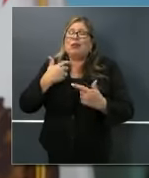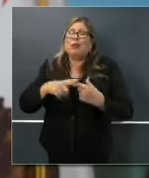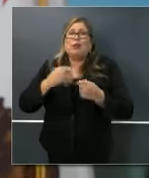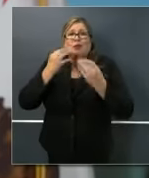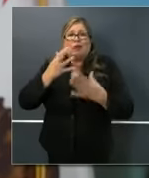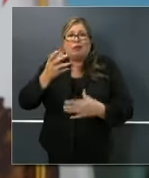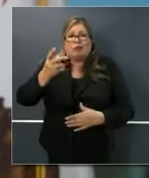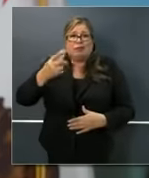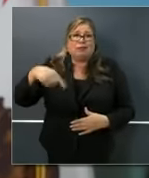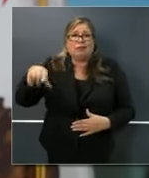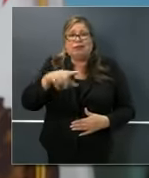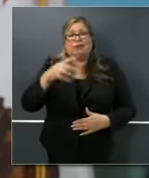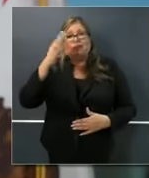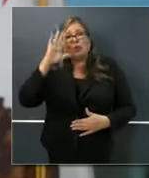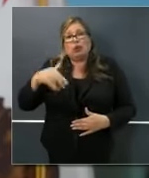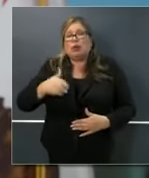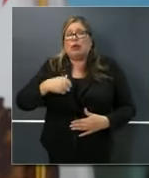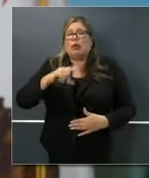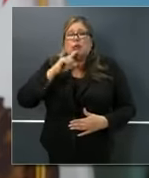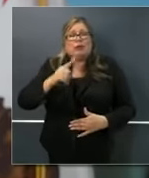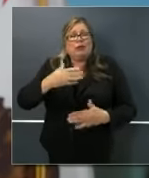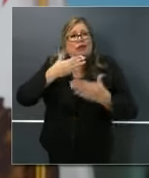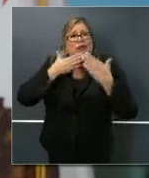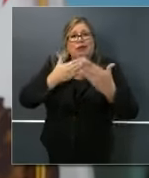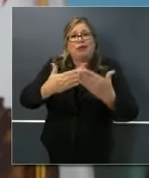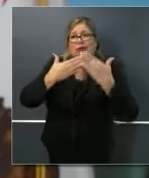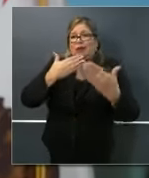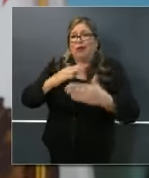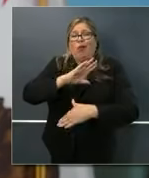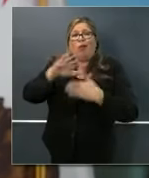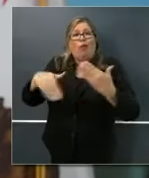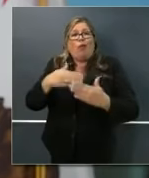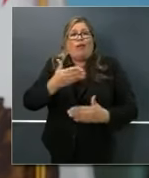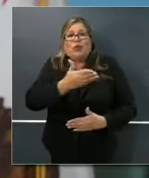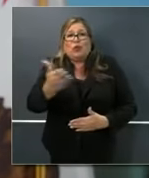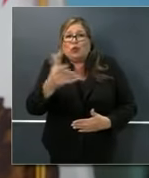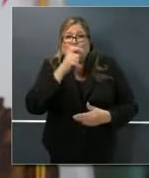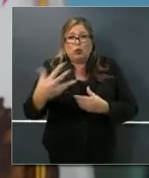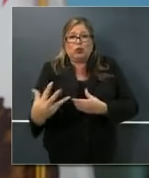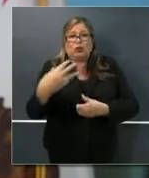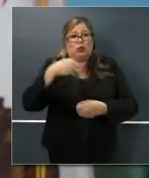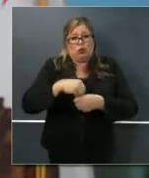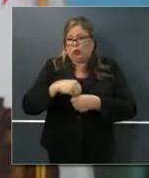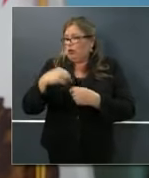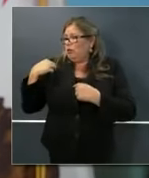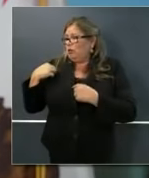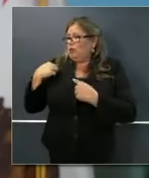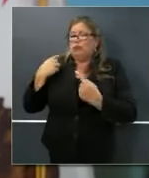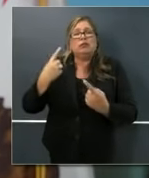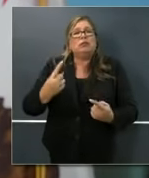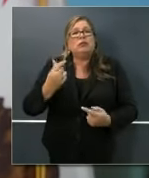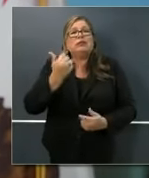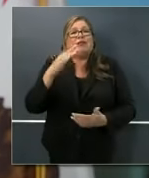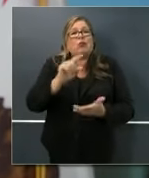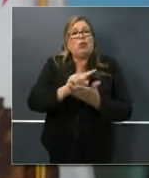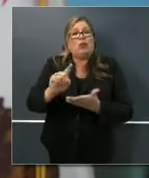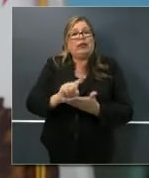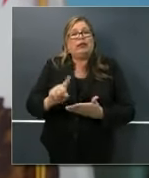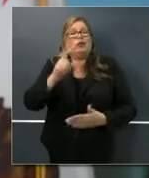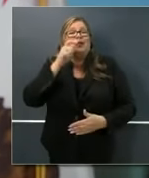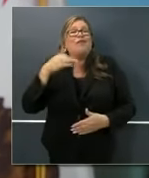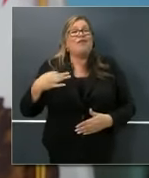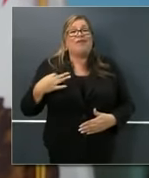joined our Corps of Volunteers over the period of the last number of weeks.